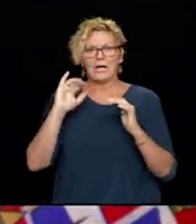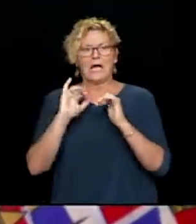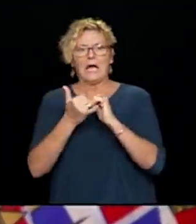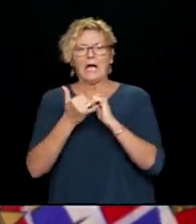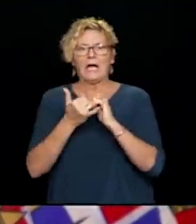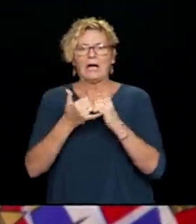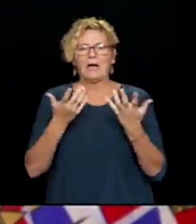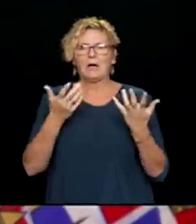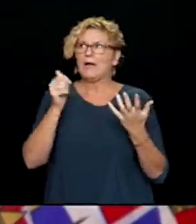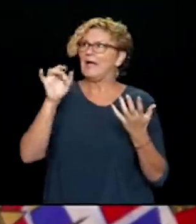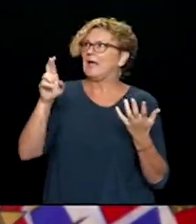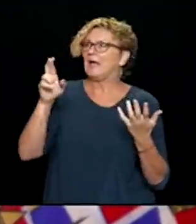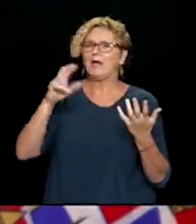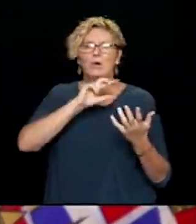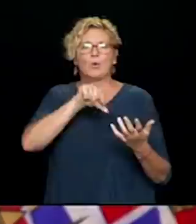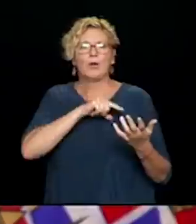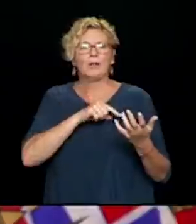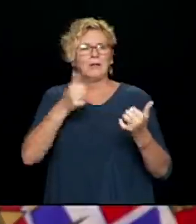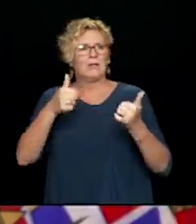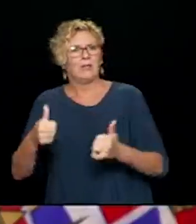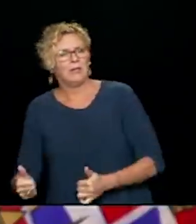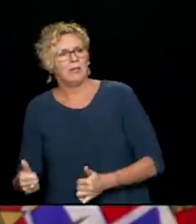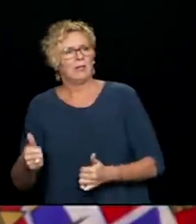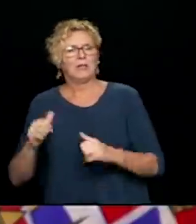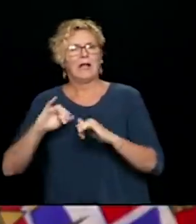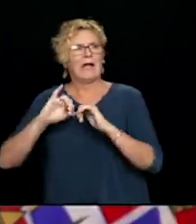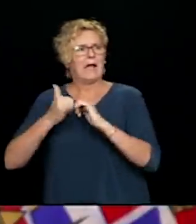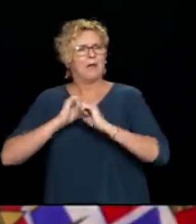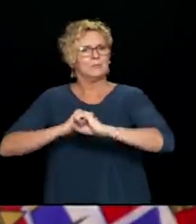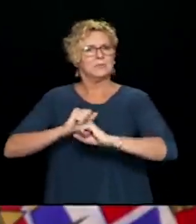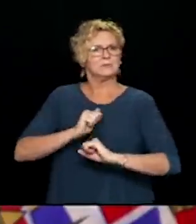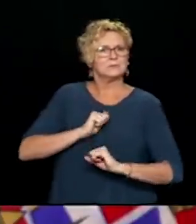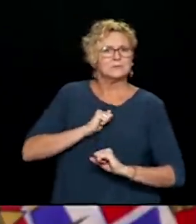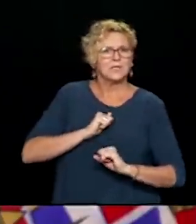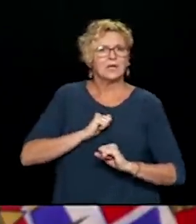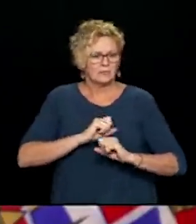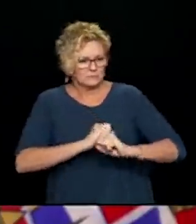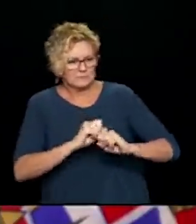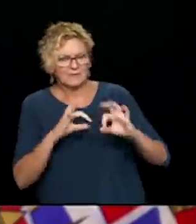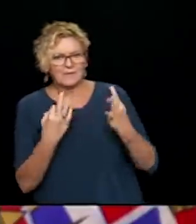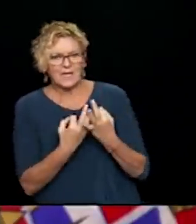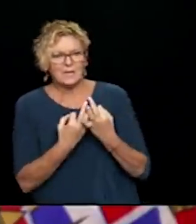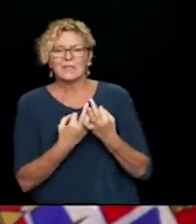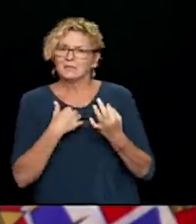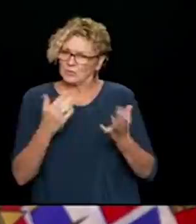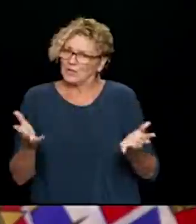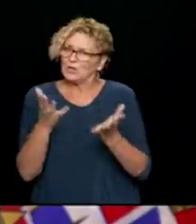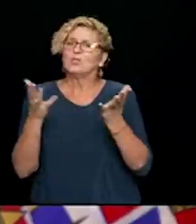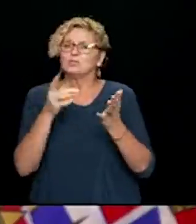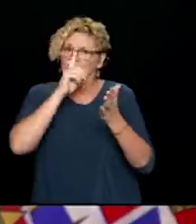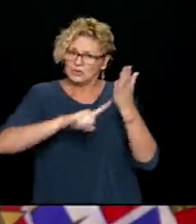about how to best protect themselves and their families when their air quality is compromised. And I want to encourage everybody, again,